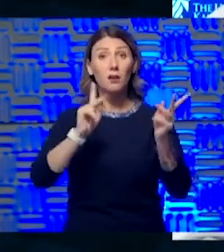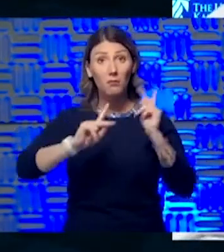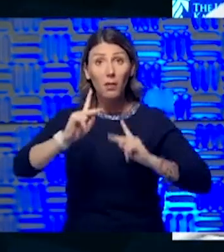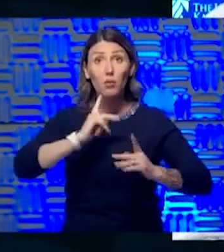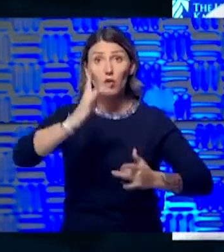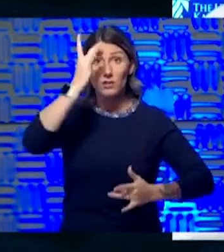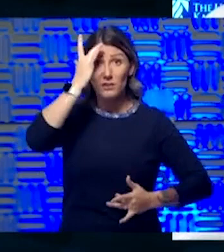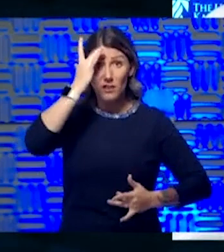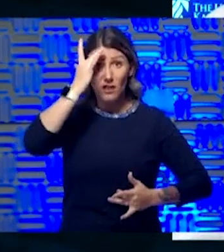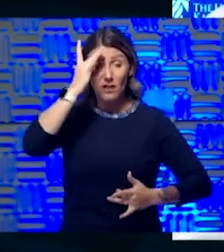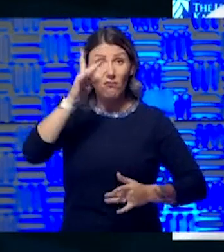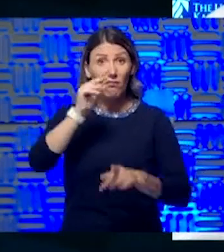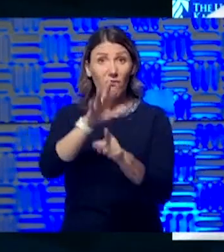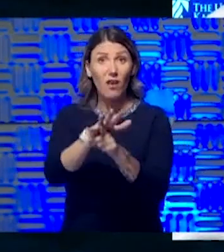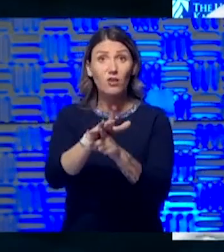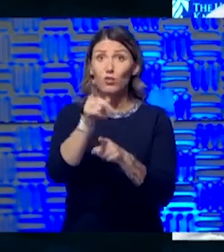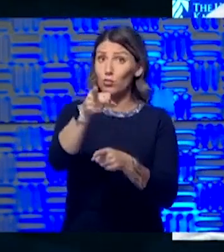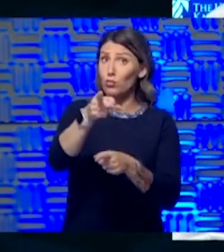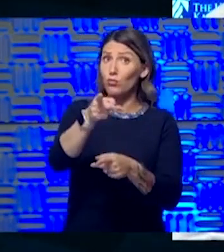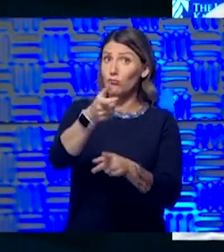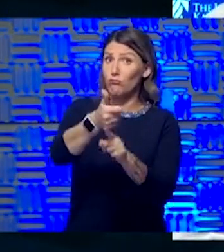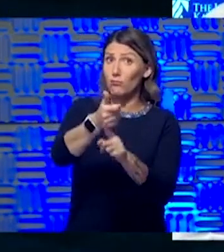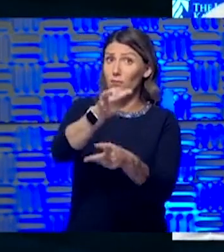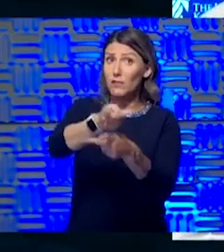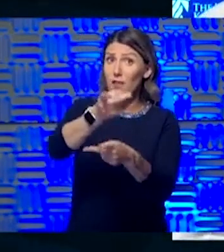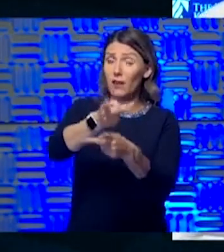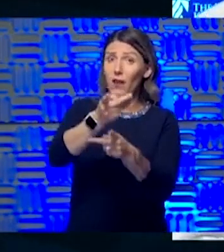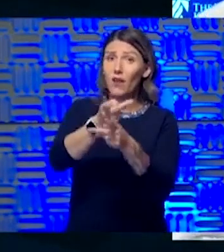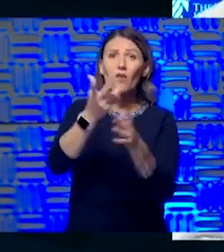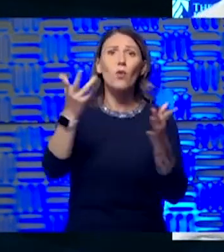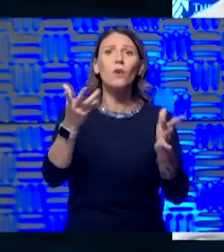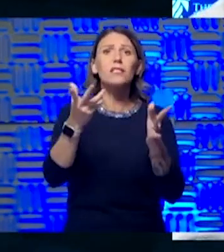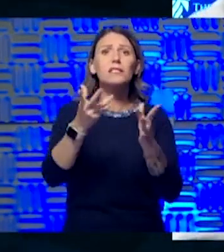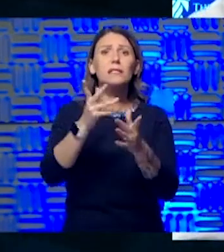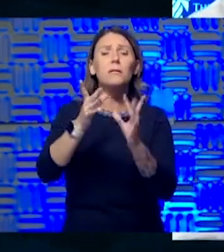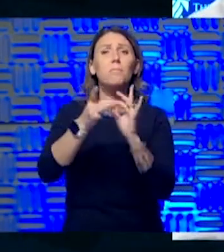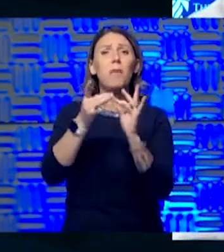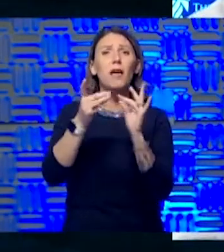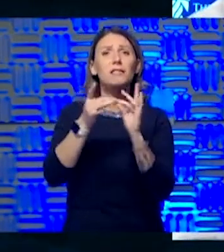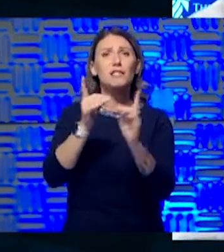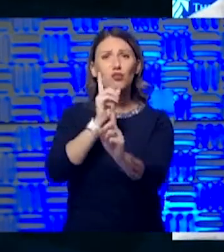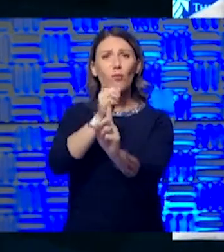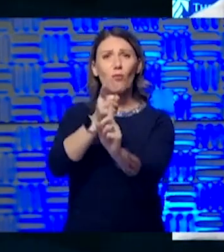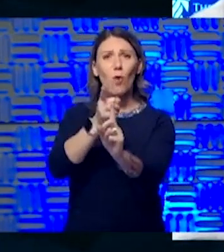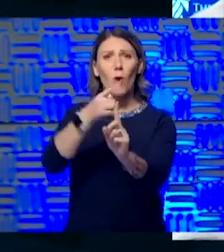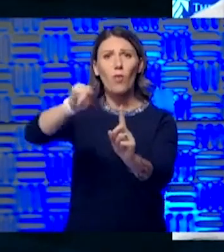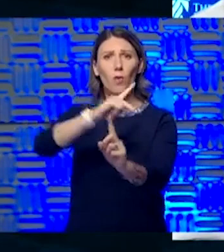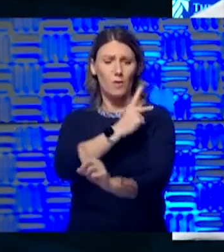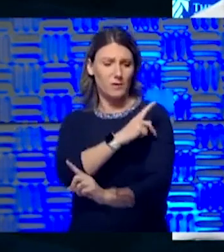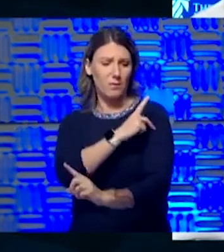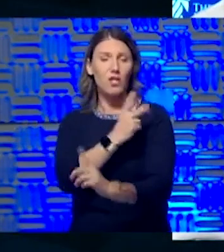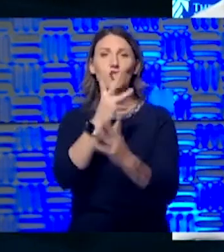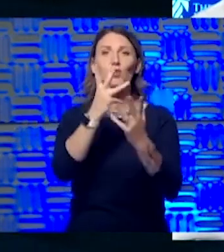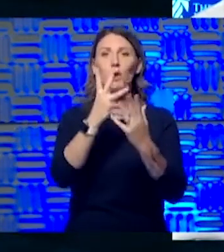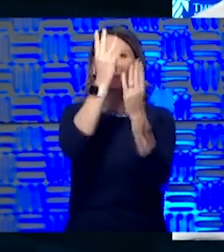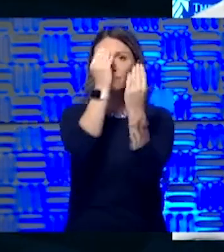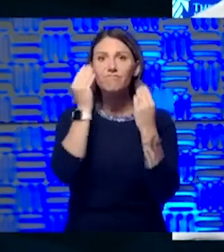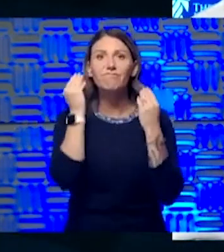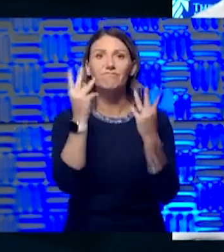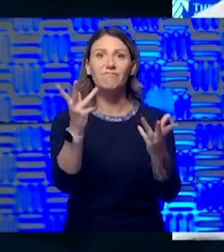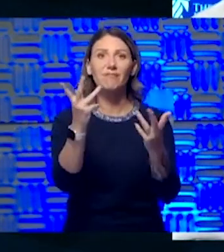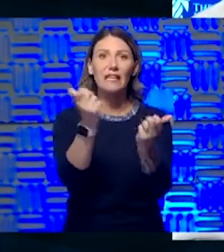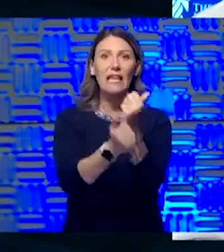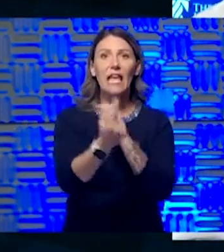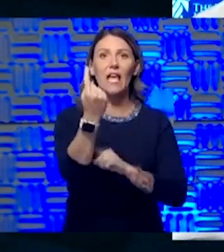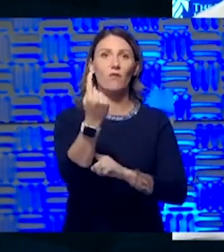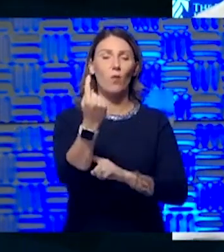affected. You've been taking care of them. What do you think the message that those patients would want to give, if they could, to